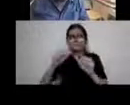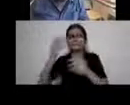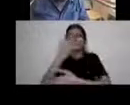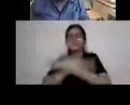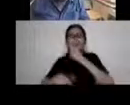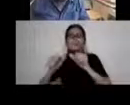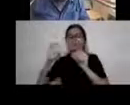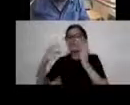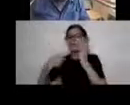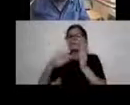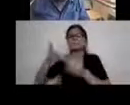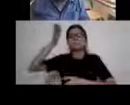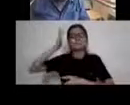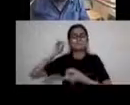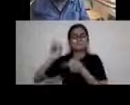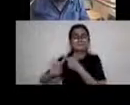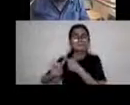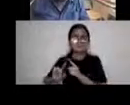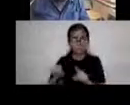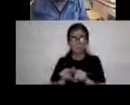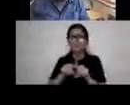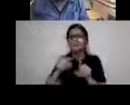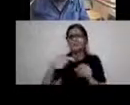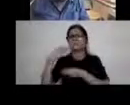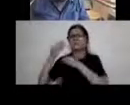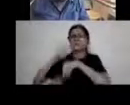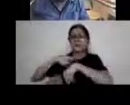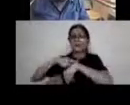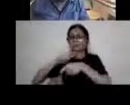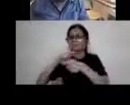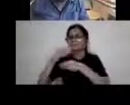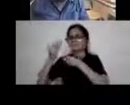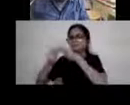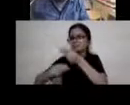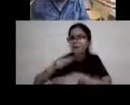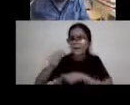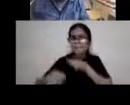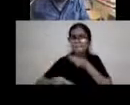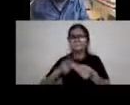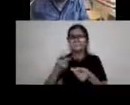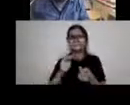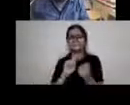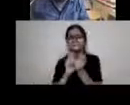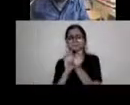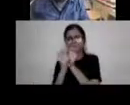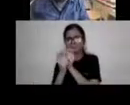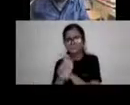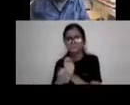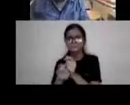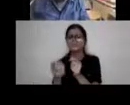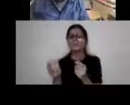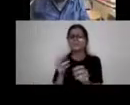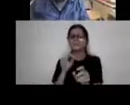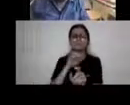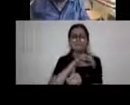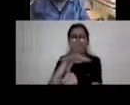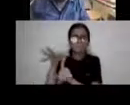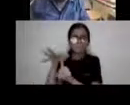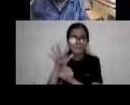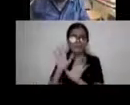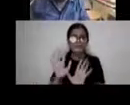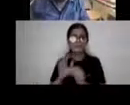passed. And, and although at the time it, it really wasn't that, you know, world shattering an event, um,